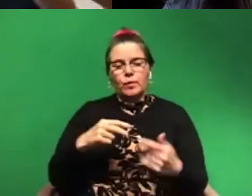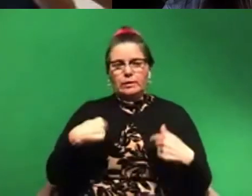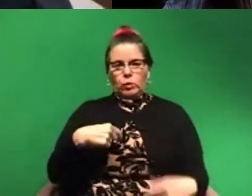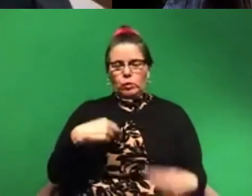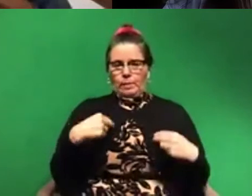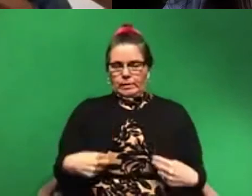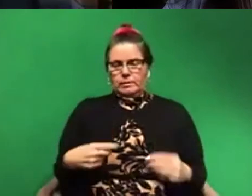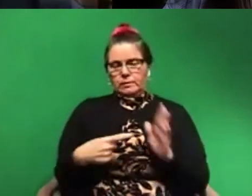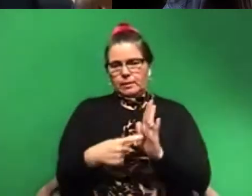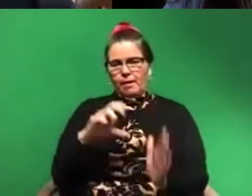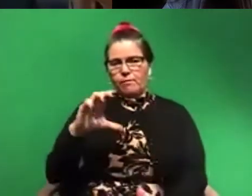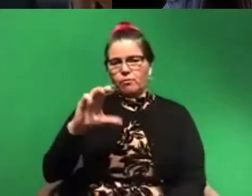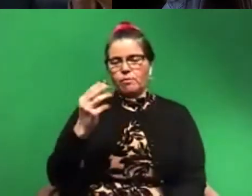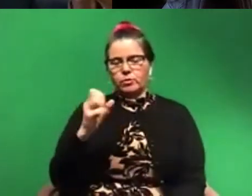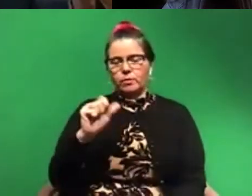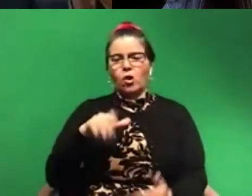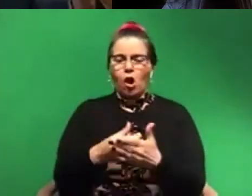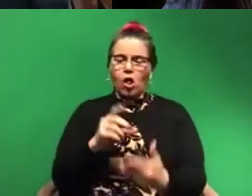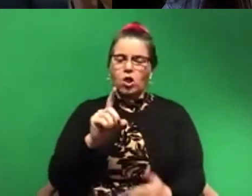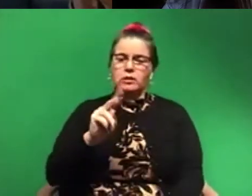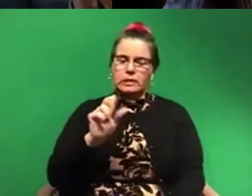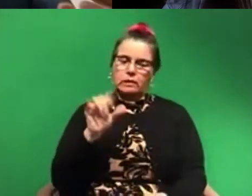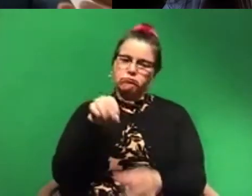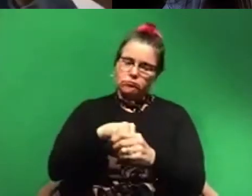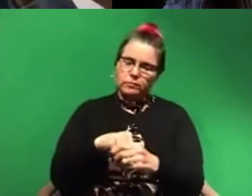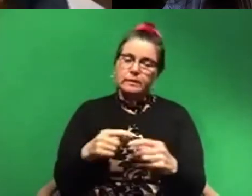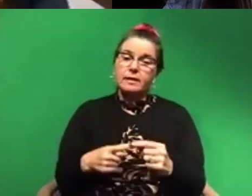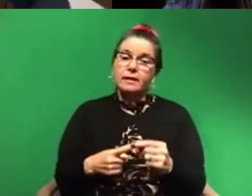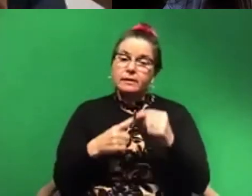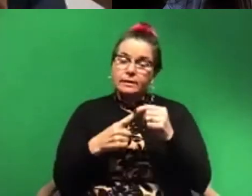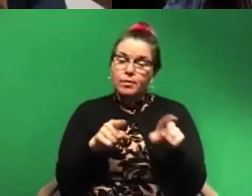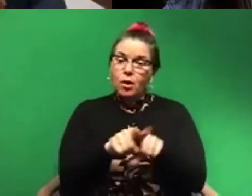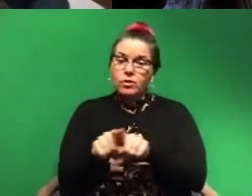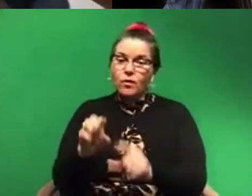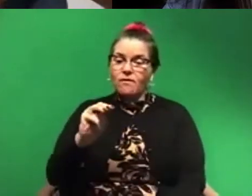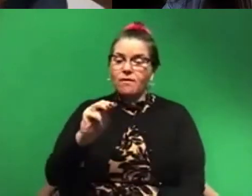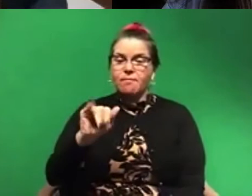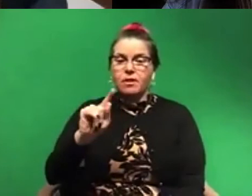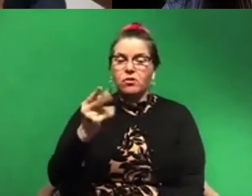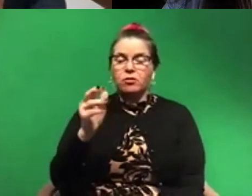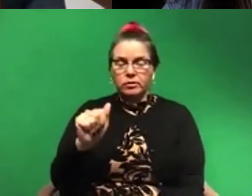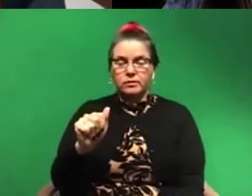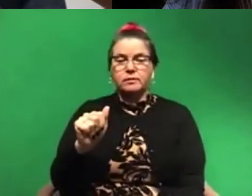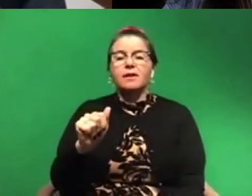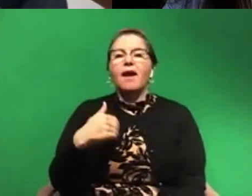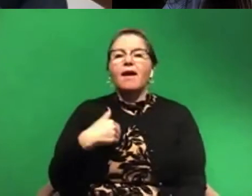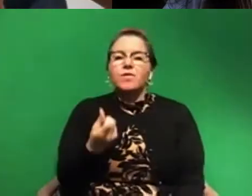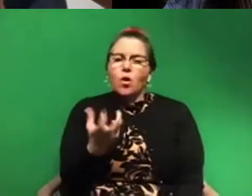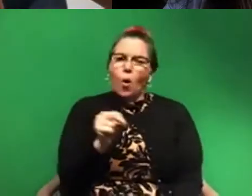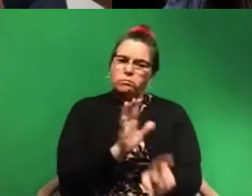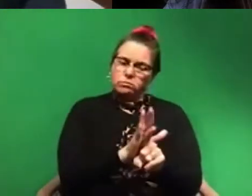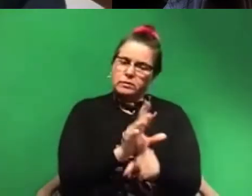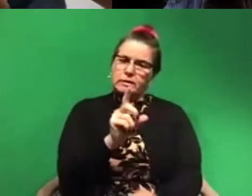have chromosomes that have all our, our DNA on it, except we also have mitochondria, which have their own set of DNA.